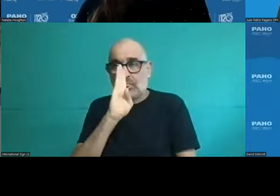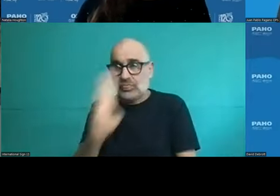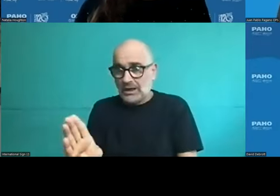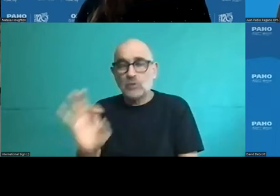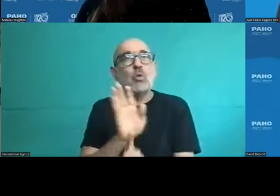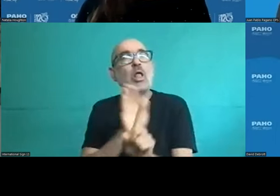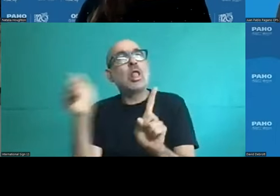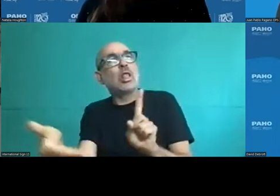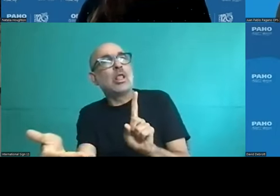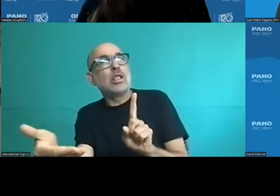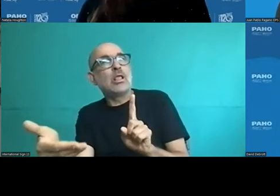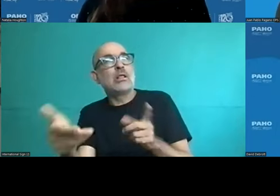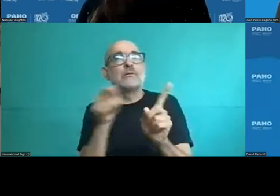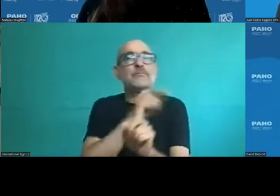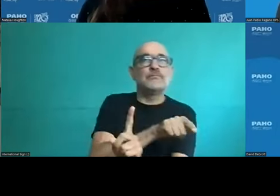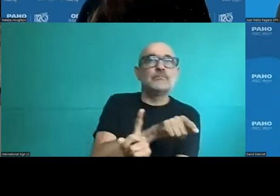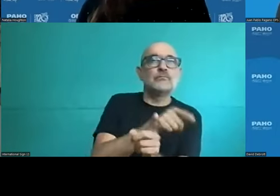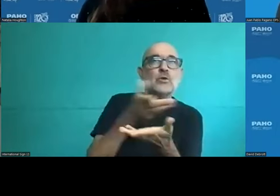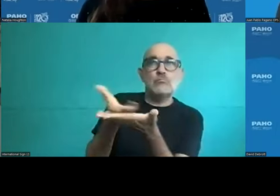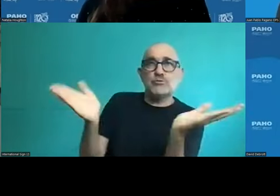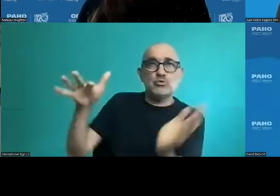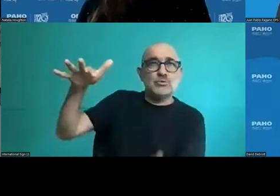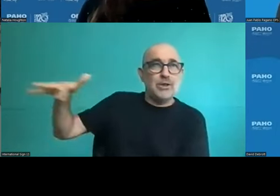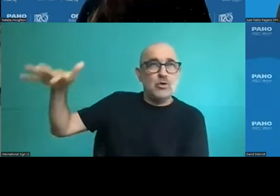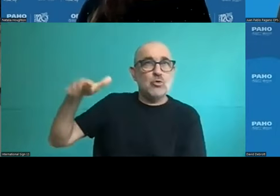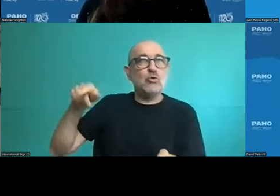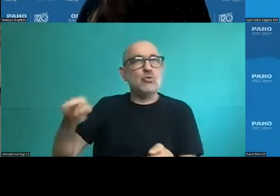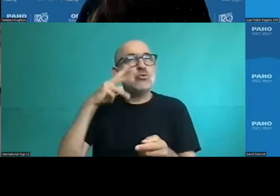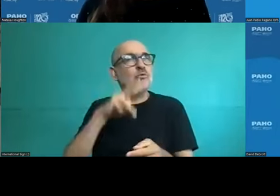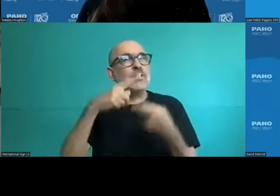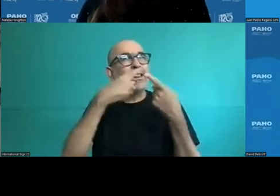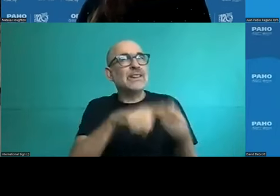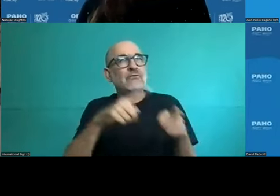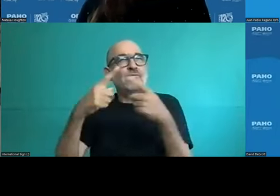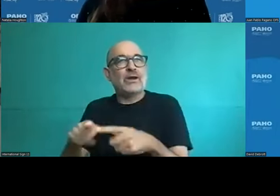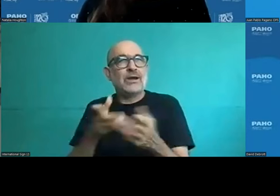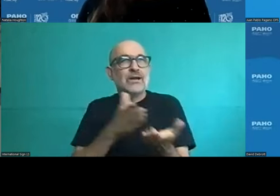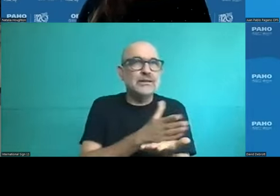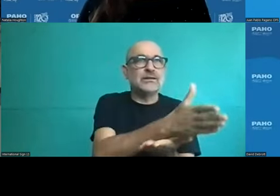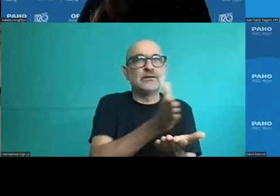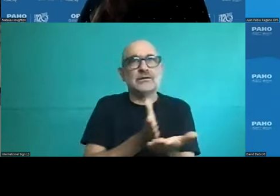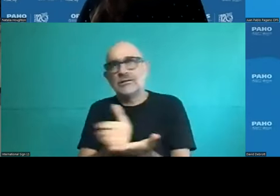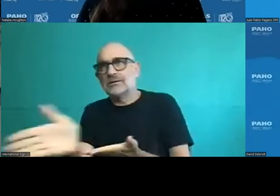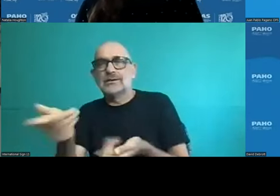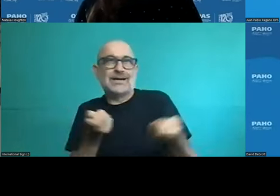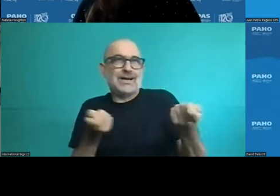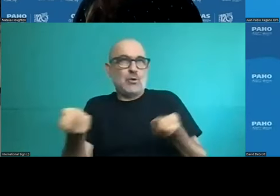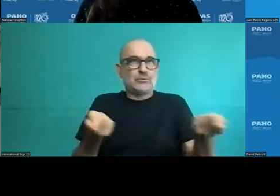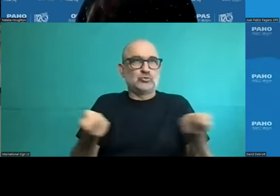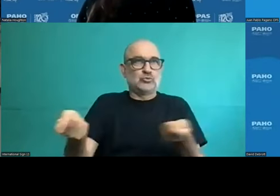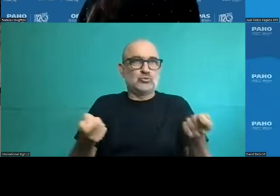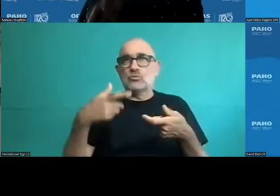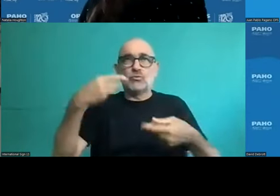and that requires different types of regulation. But basically, they all boil down to the design of each particular